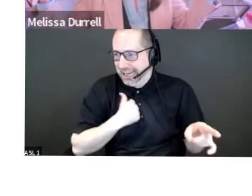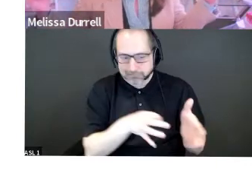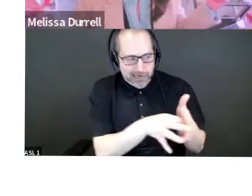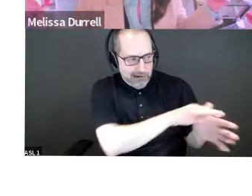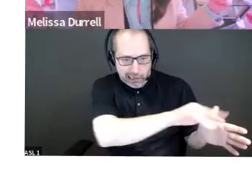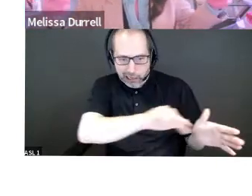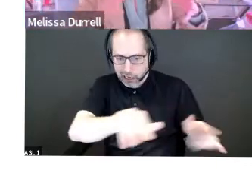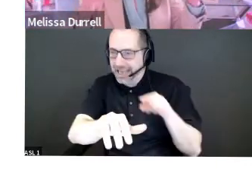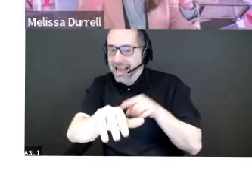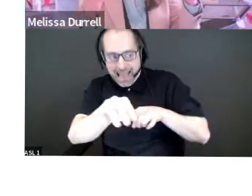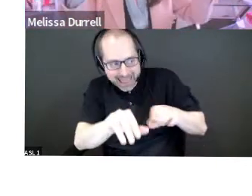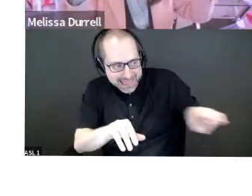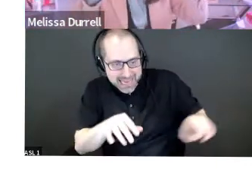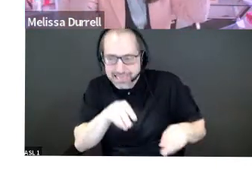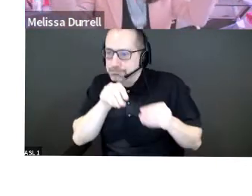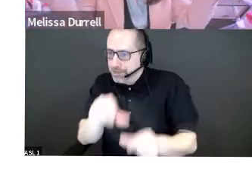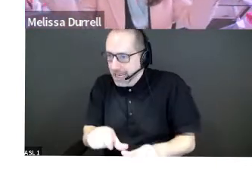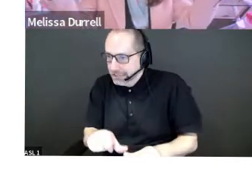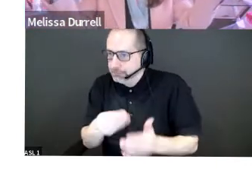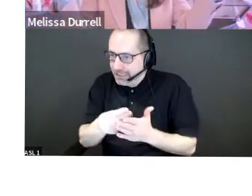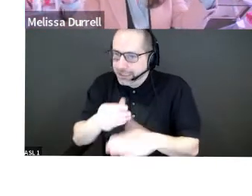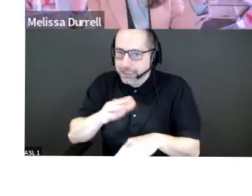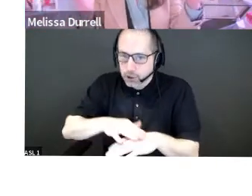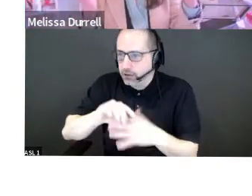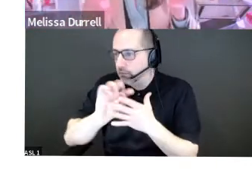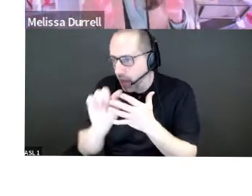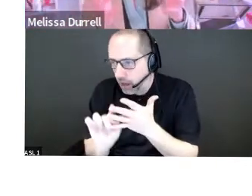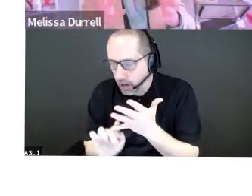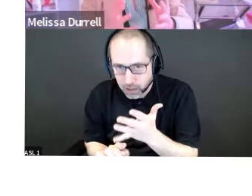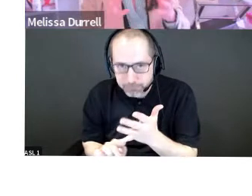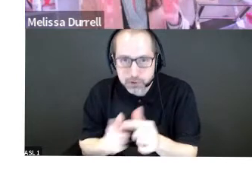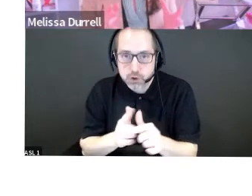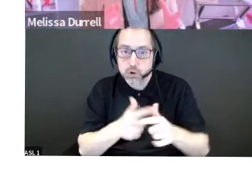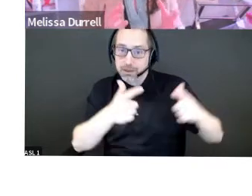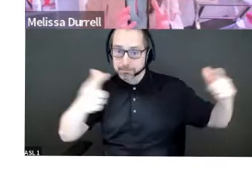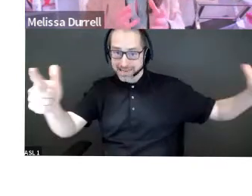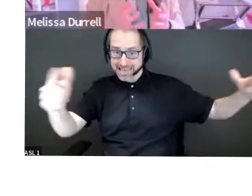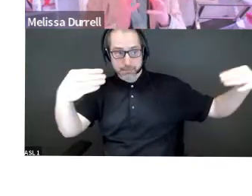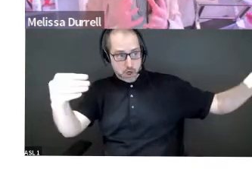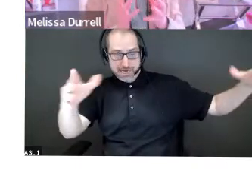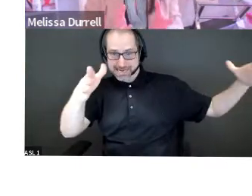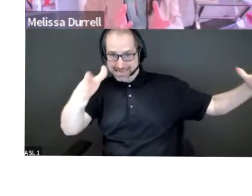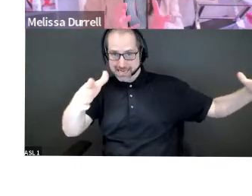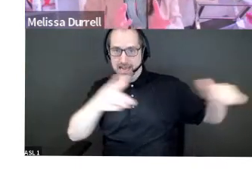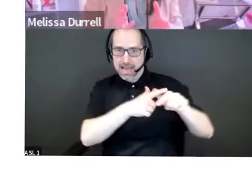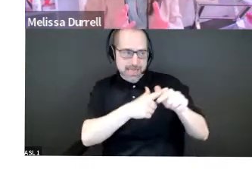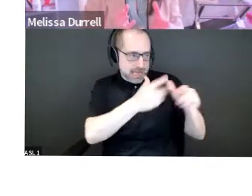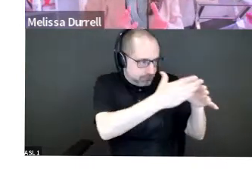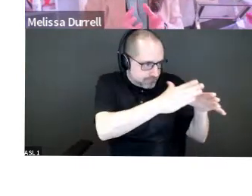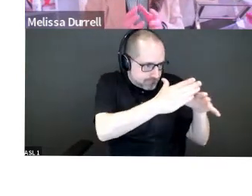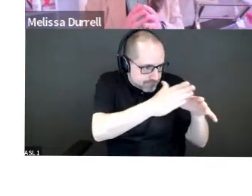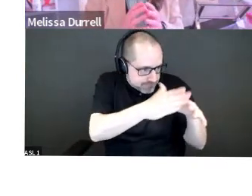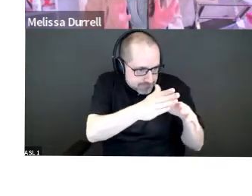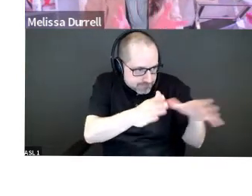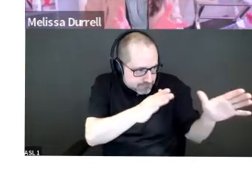you know, accessories, if you're going to, so you, you go the big market and then you break it down. And what you're doing here is really educating the